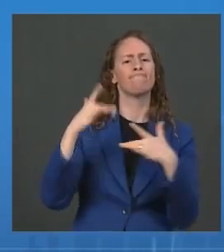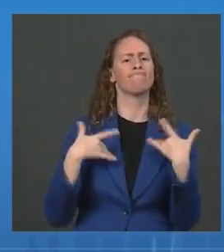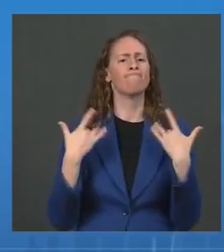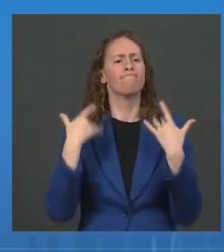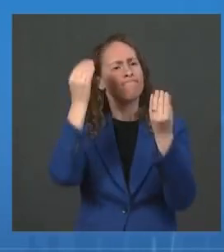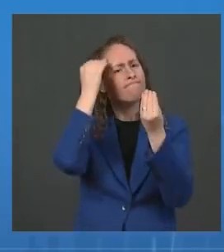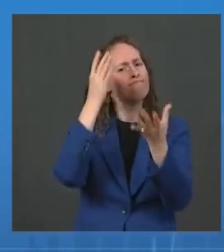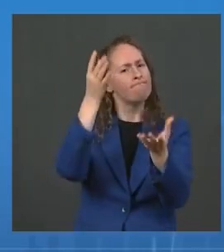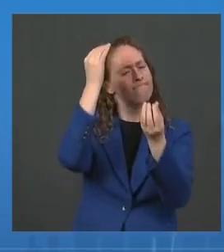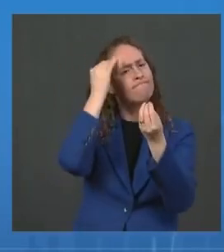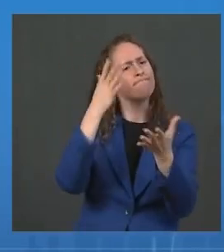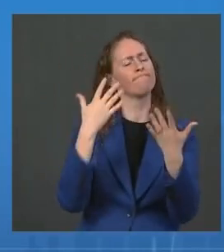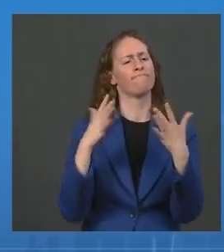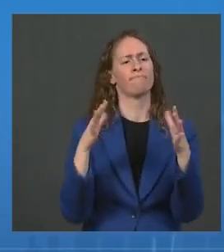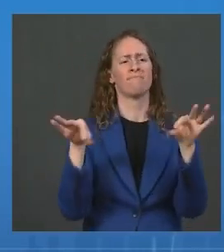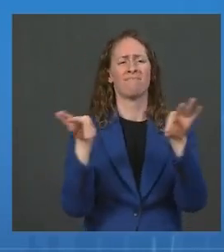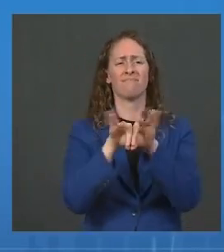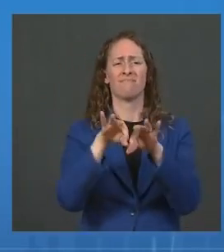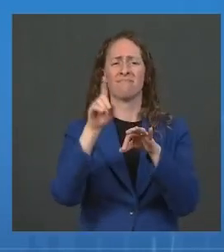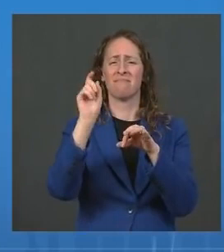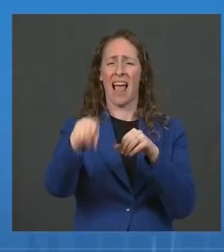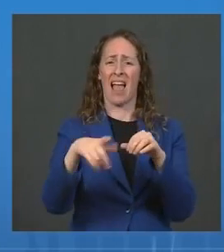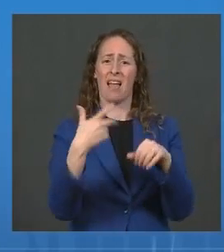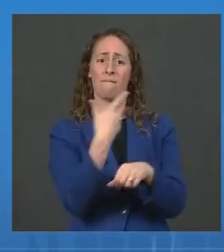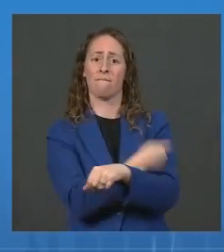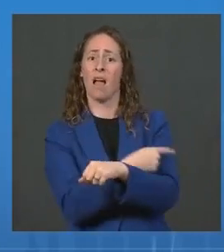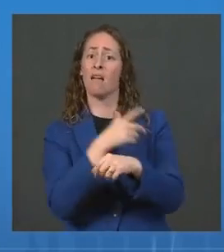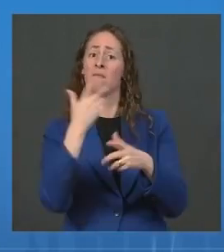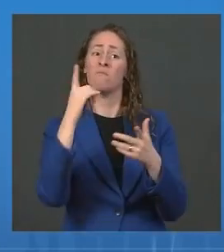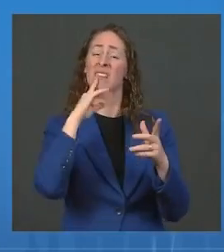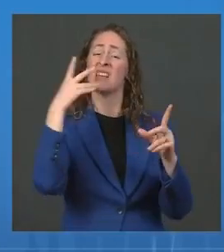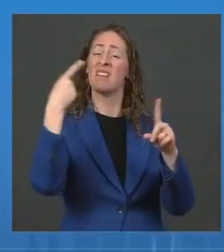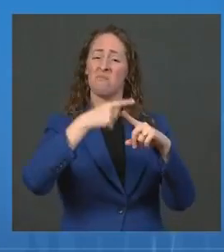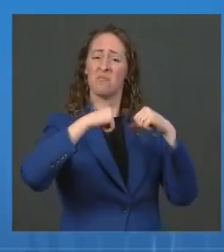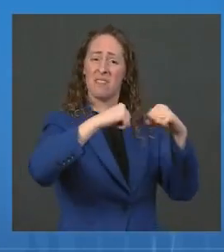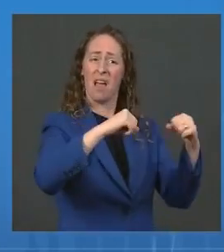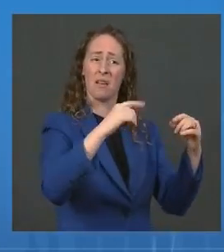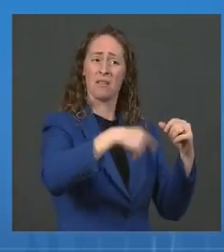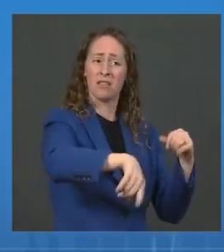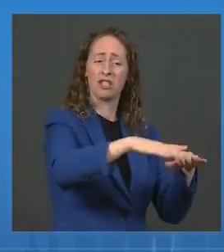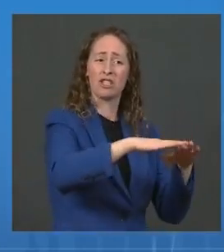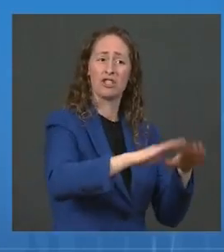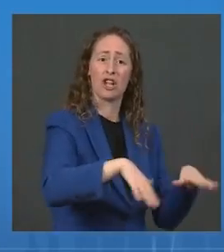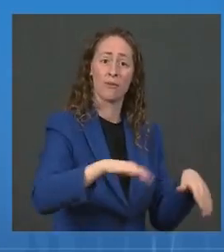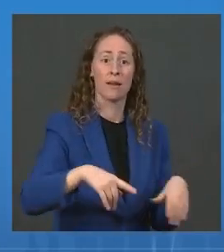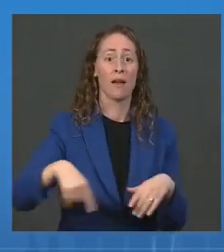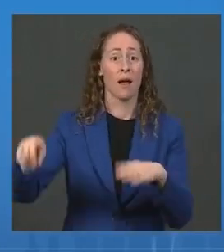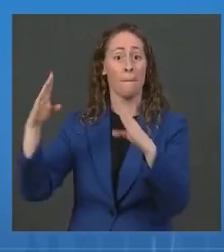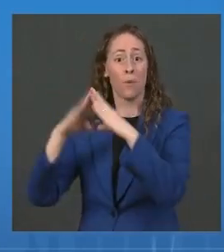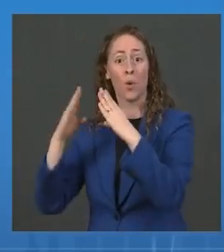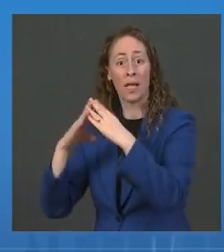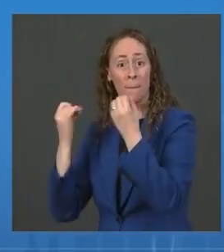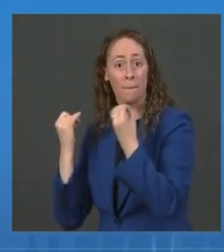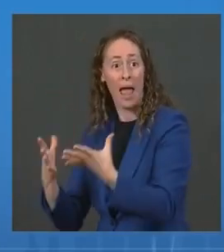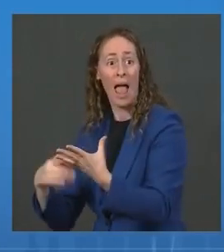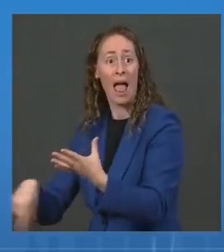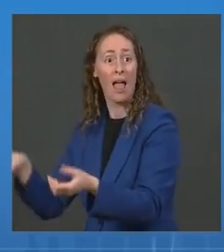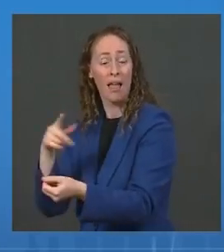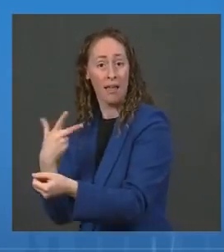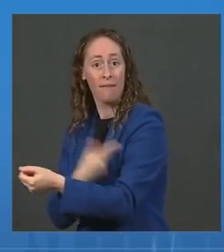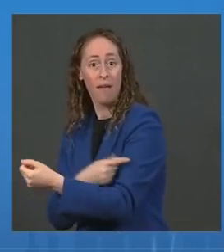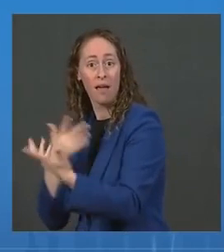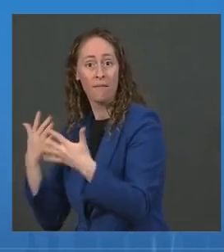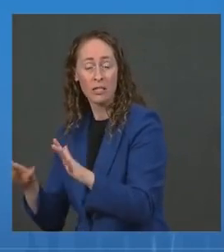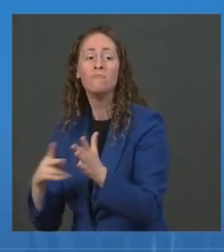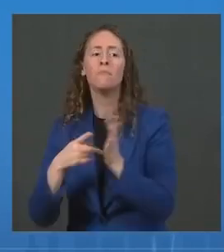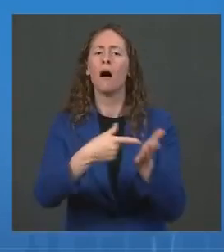vaccination in protecting children. Communities with higher vaccination rates have lower reported emergency department visits